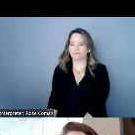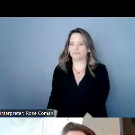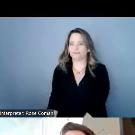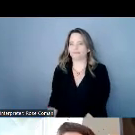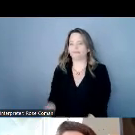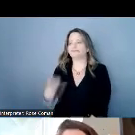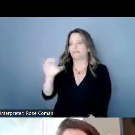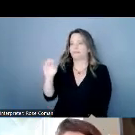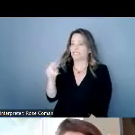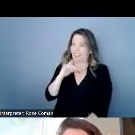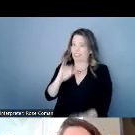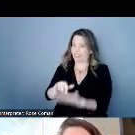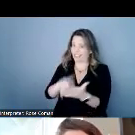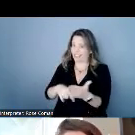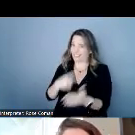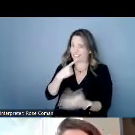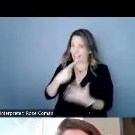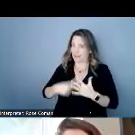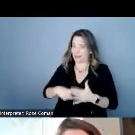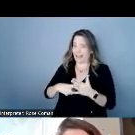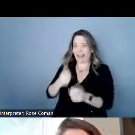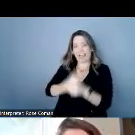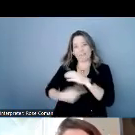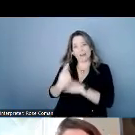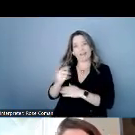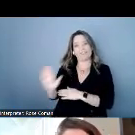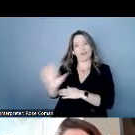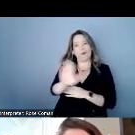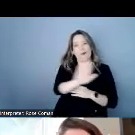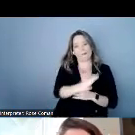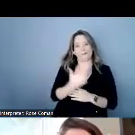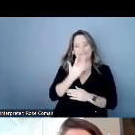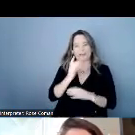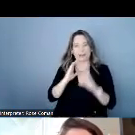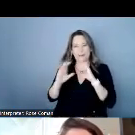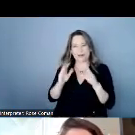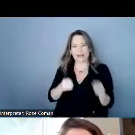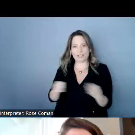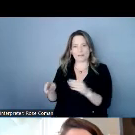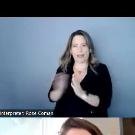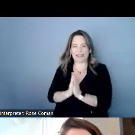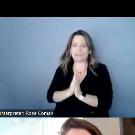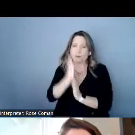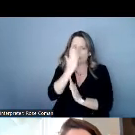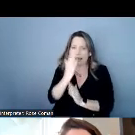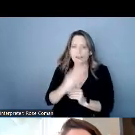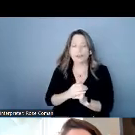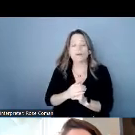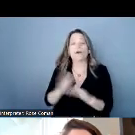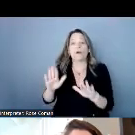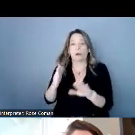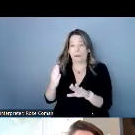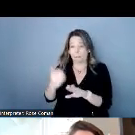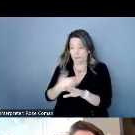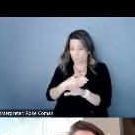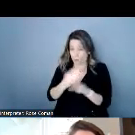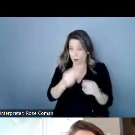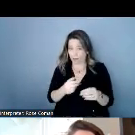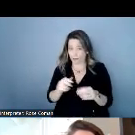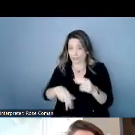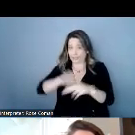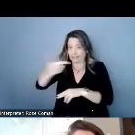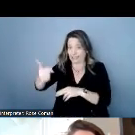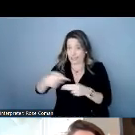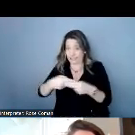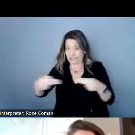preferred communication methods so thank you for that um before you go on to the next slide i just want to follow up on a question that is